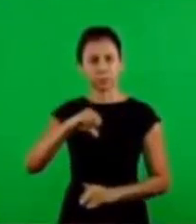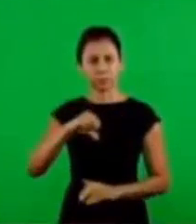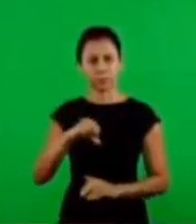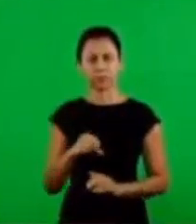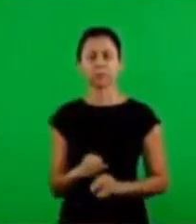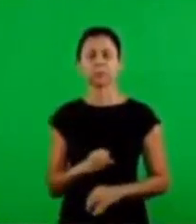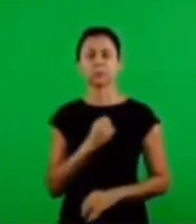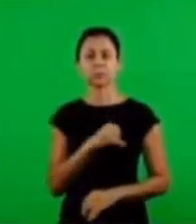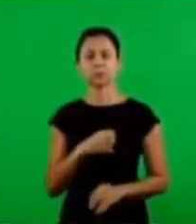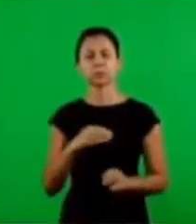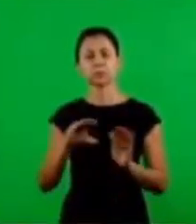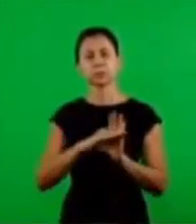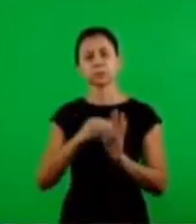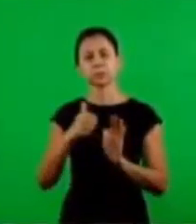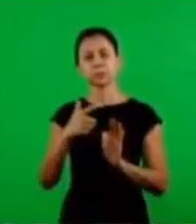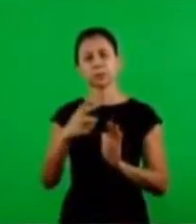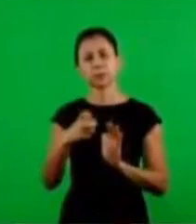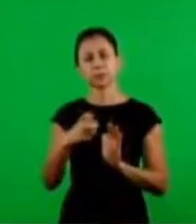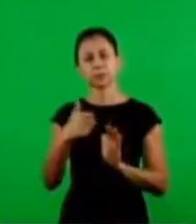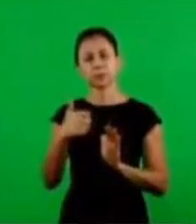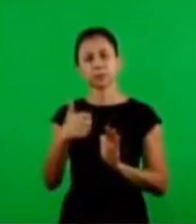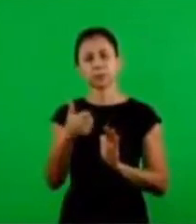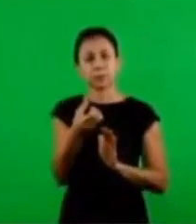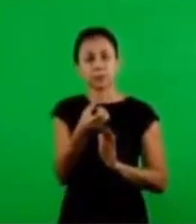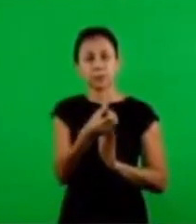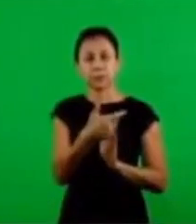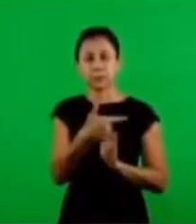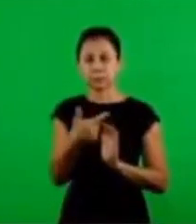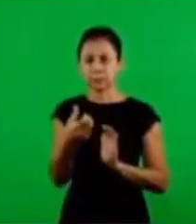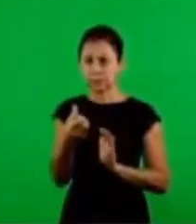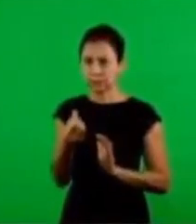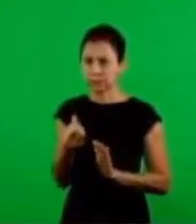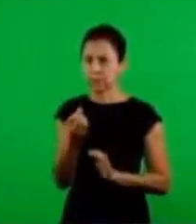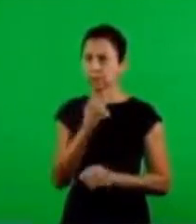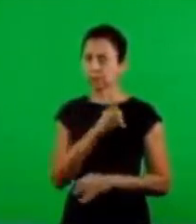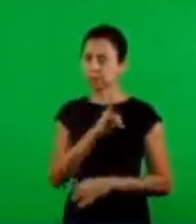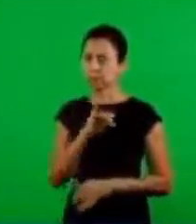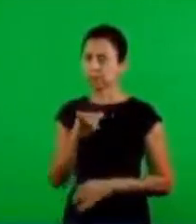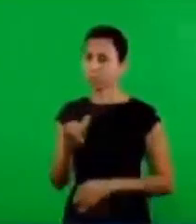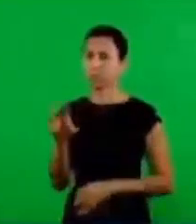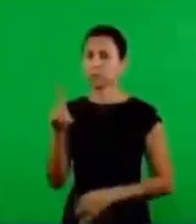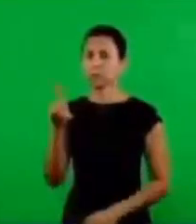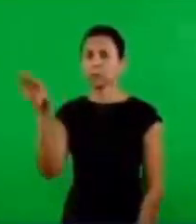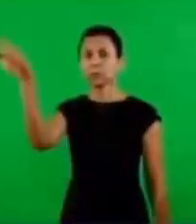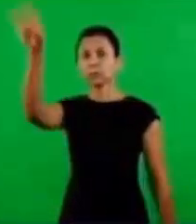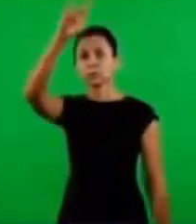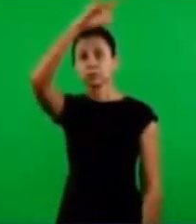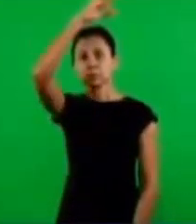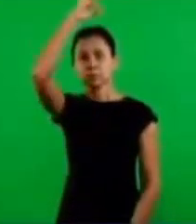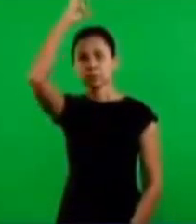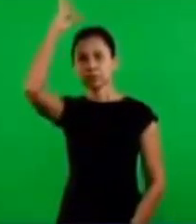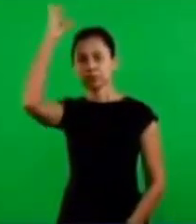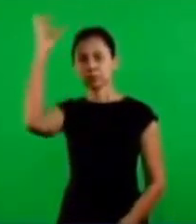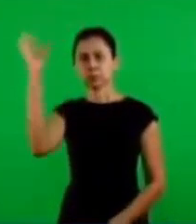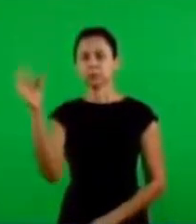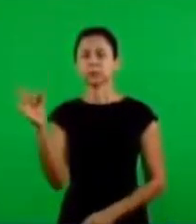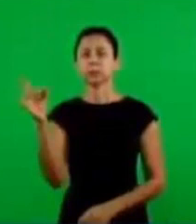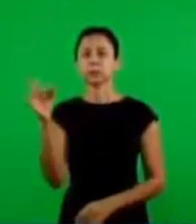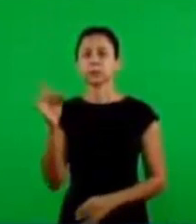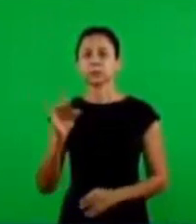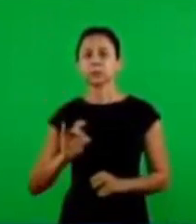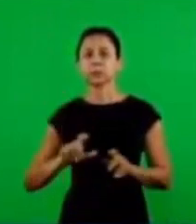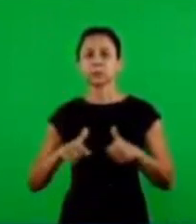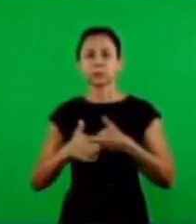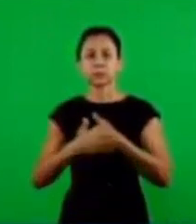of John 15, verse 26, it's a prophet that says the following, But when the Helper comes home,